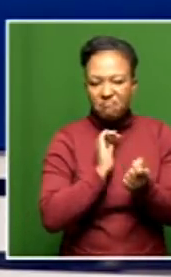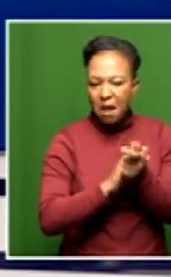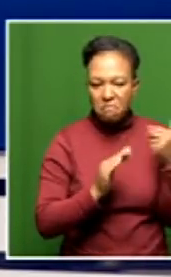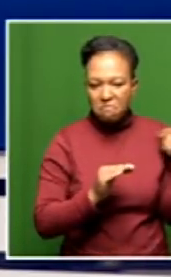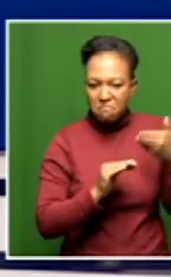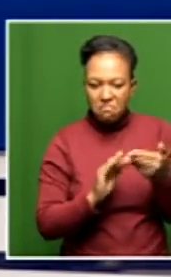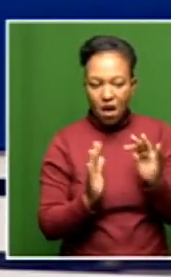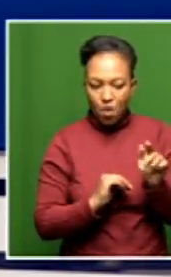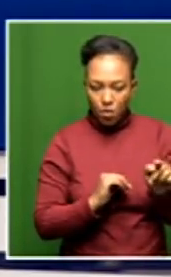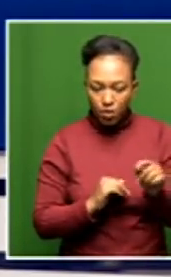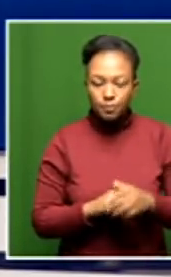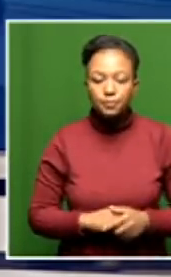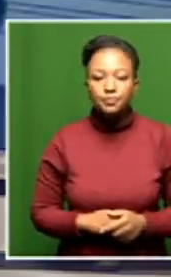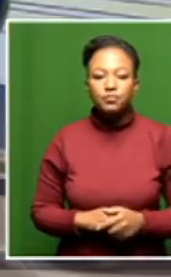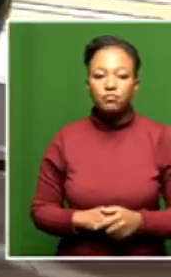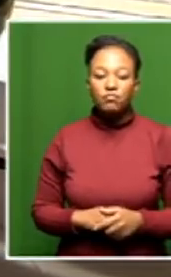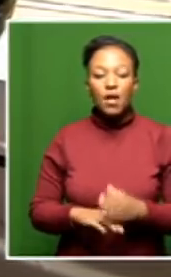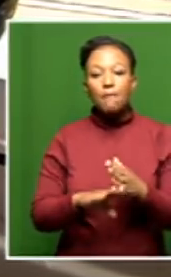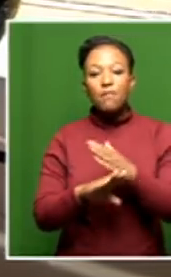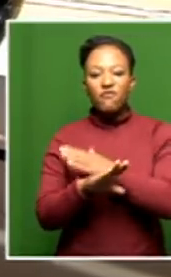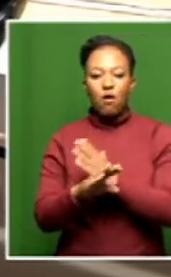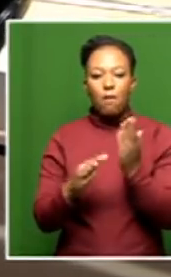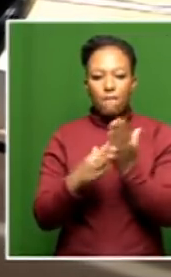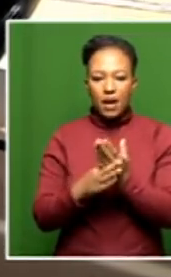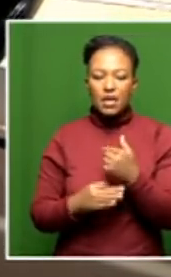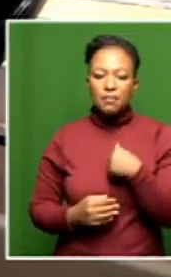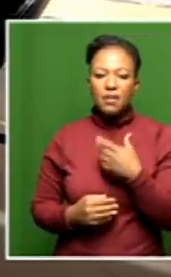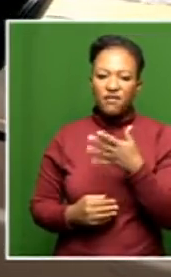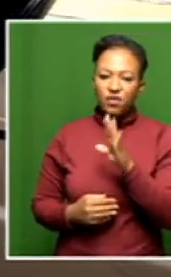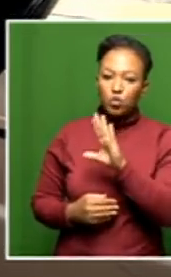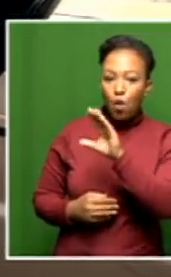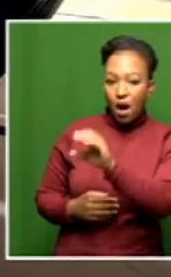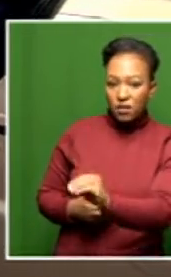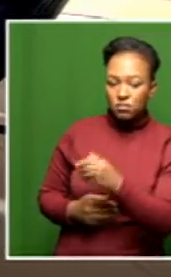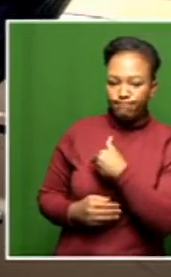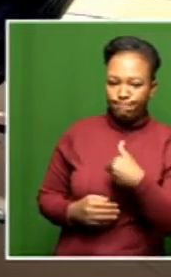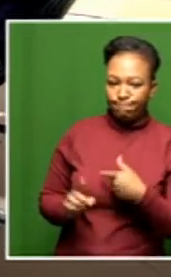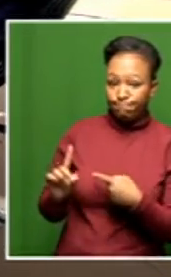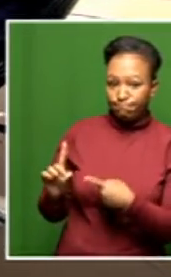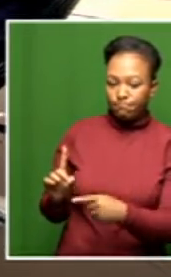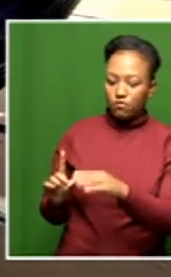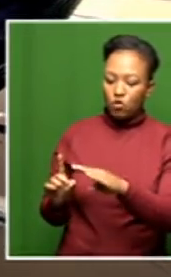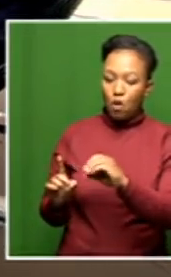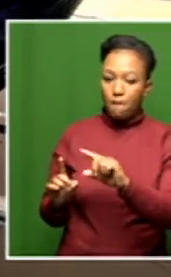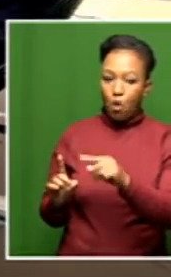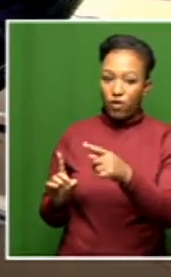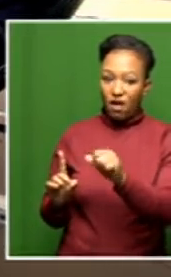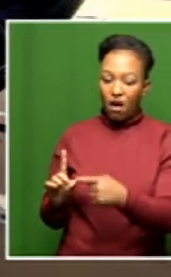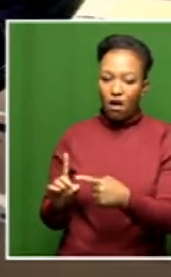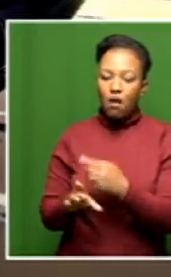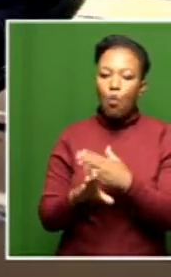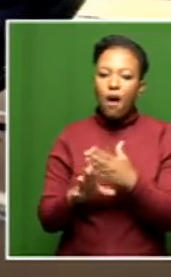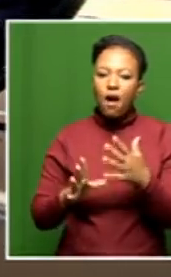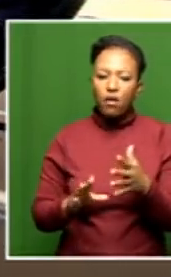this facility. But before we went to the break, I was asking Ms. Bouta about the workers who were